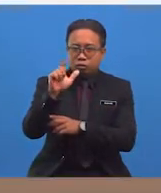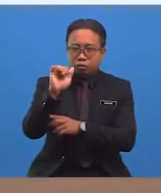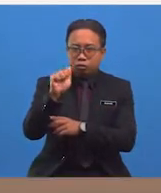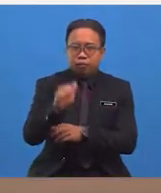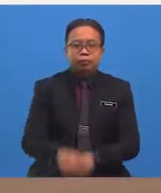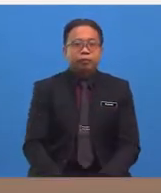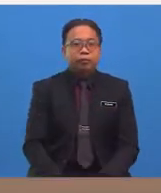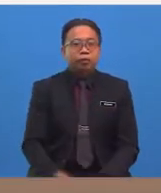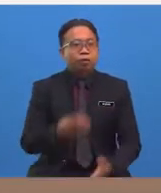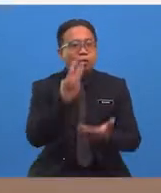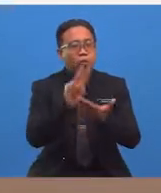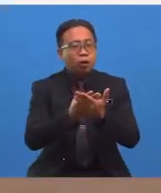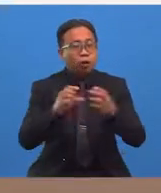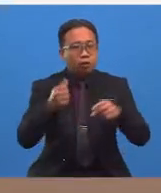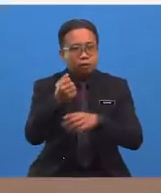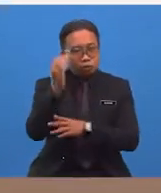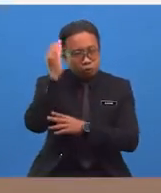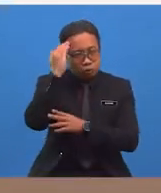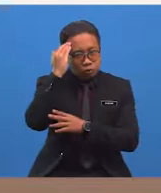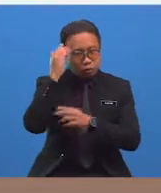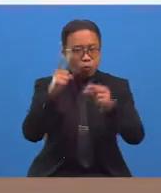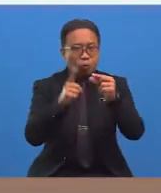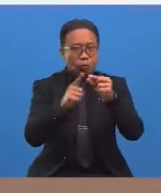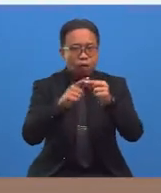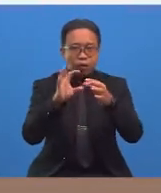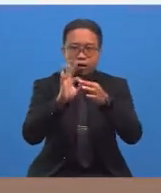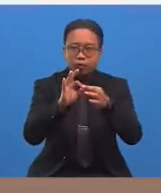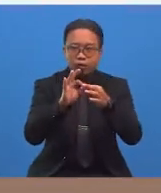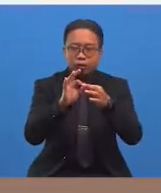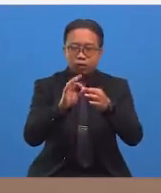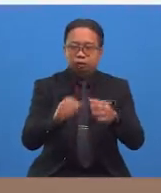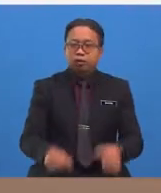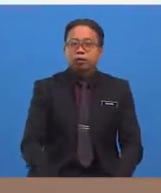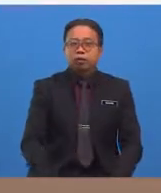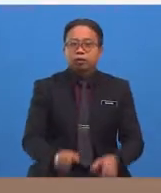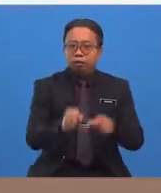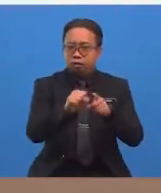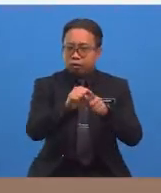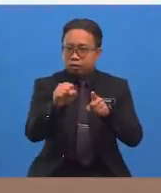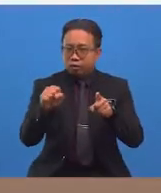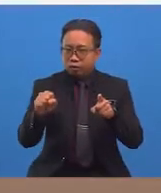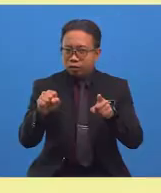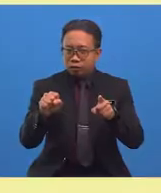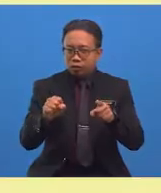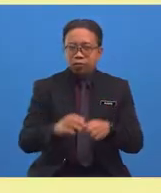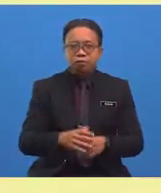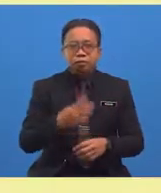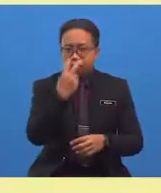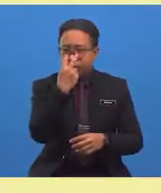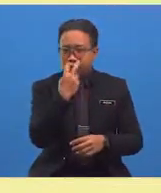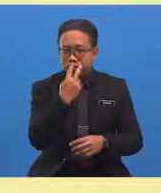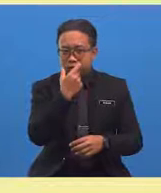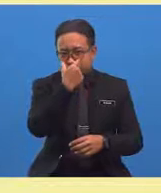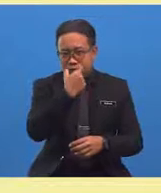Well, did you know that words of the opposite meaning like sad and happy are known